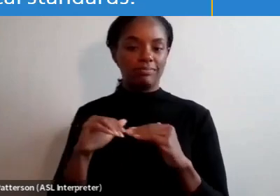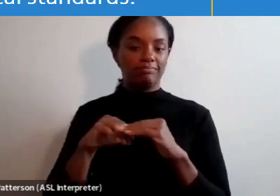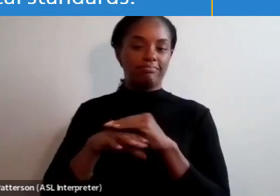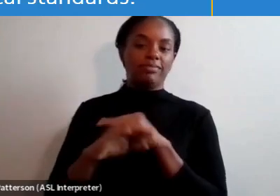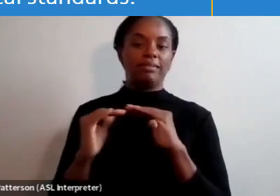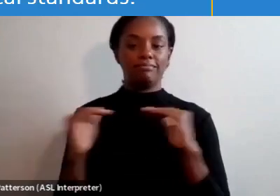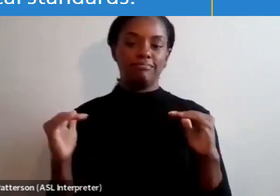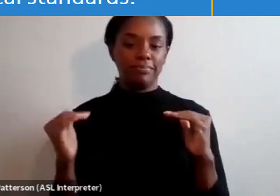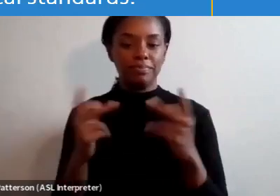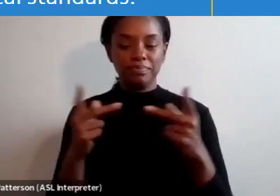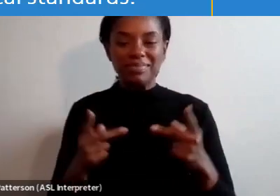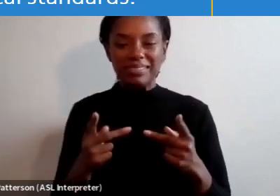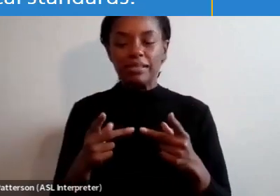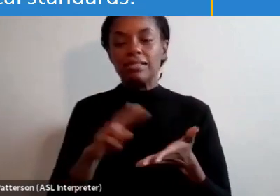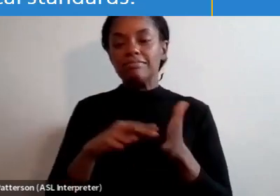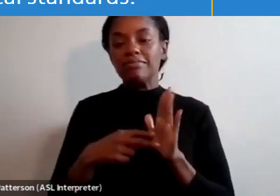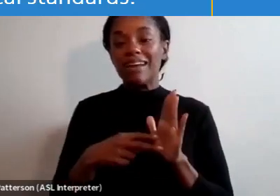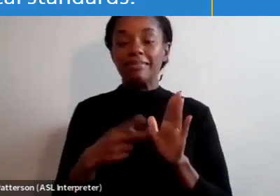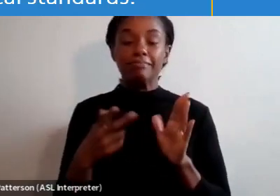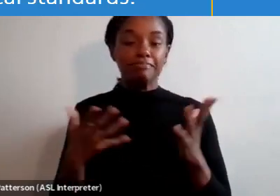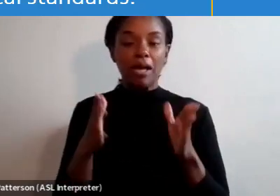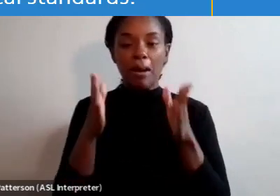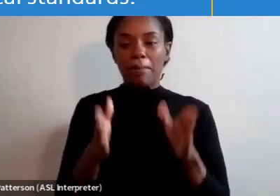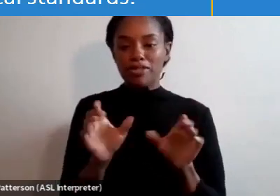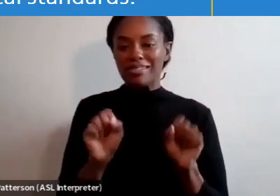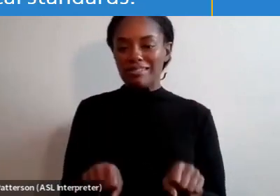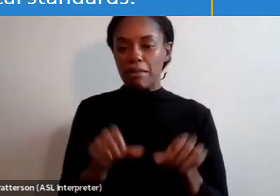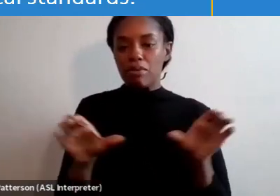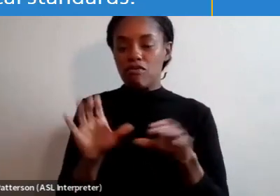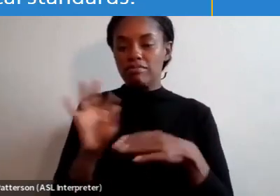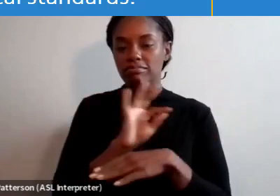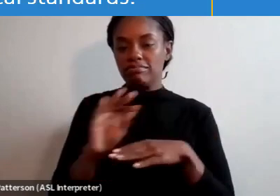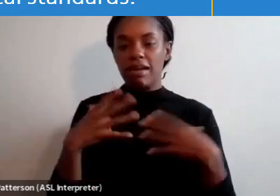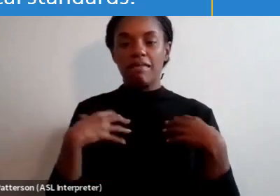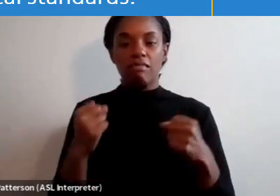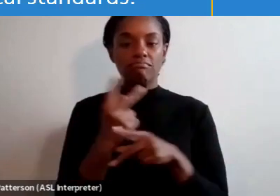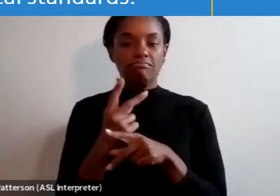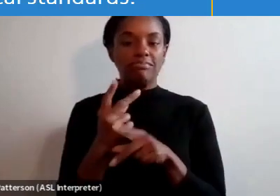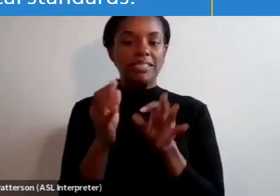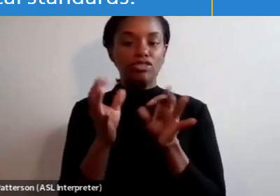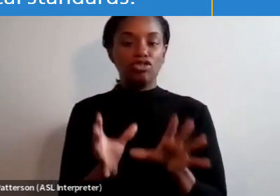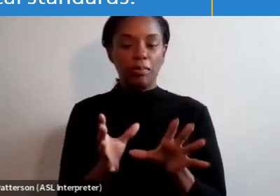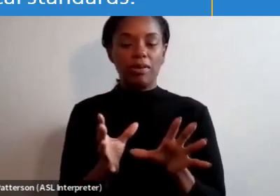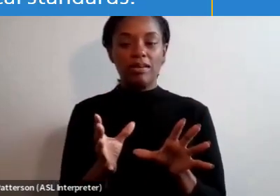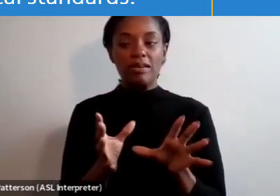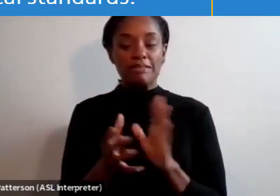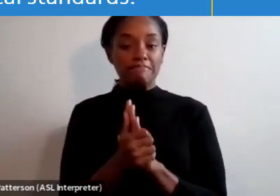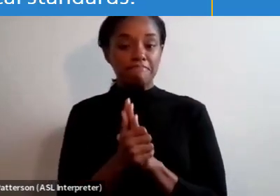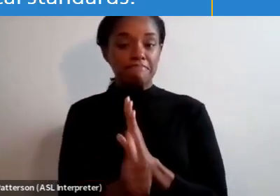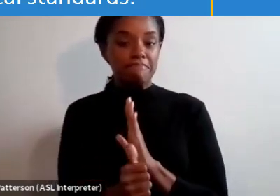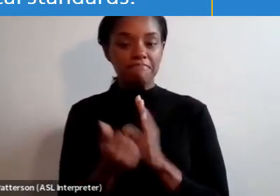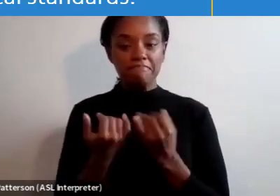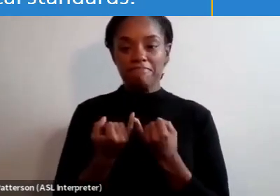specifically as a person who is able to perform the functions of a healthcare interpreter competently, independently,